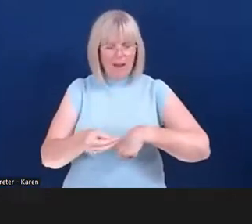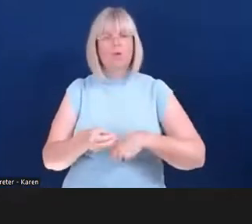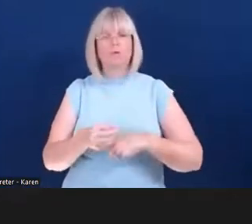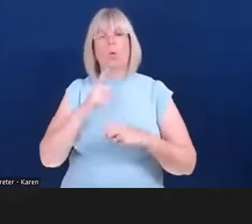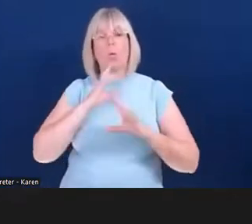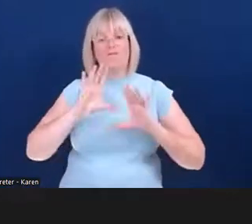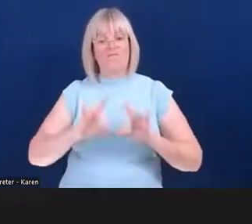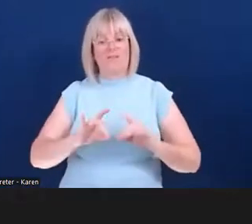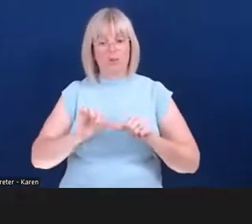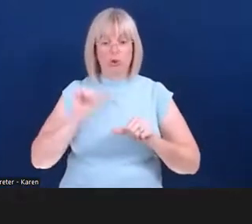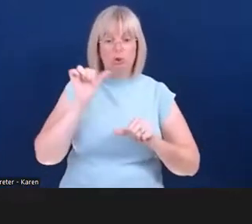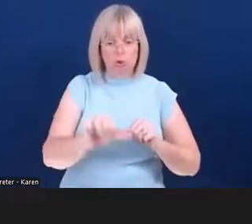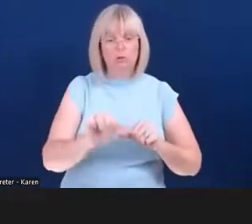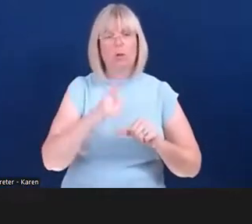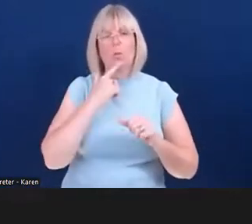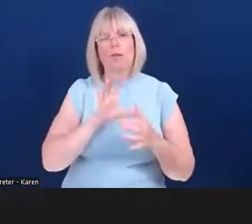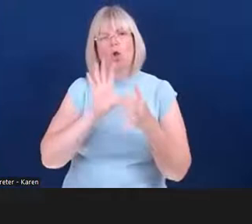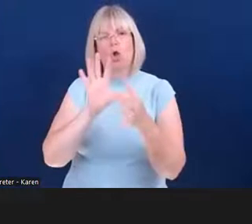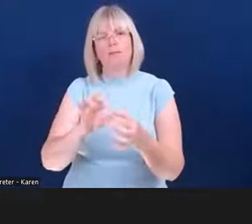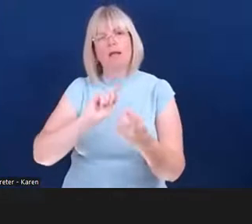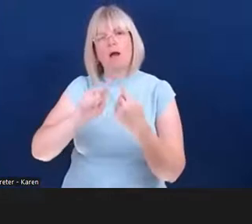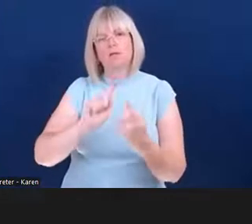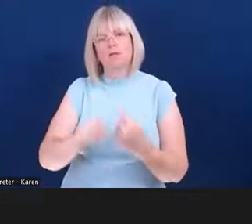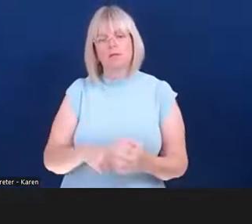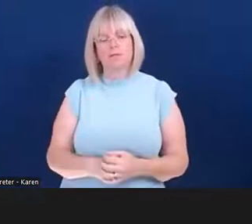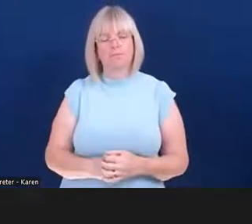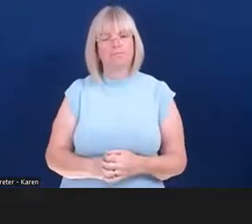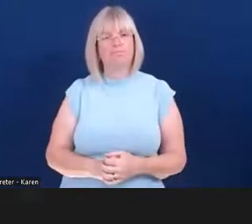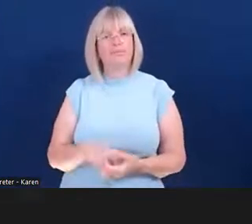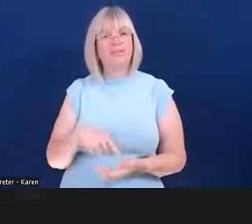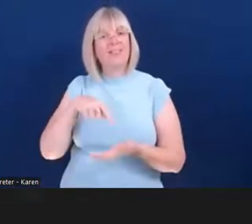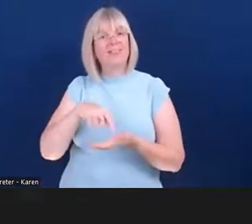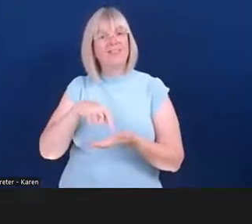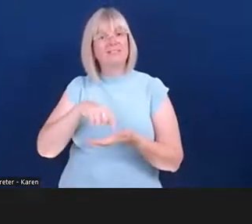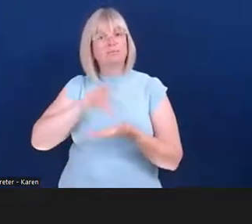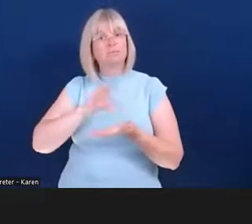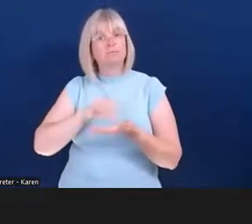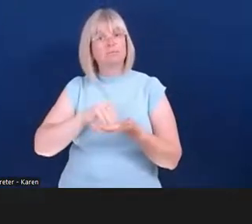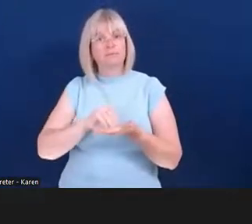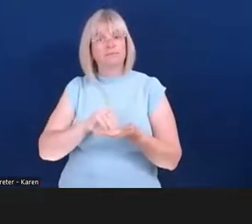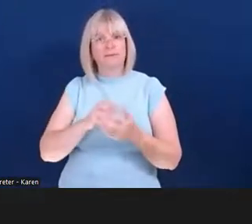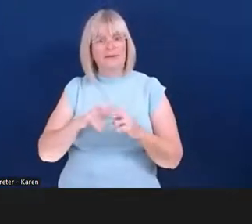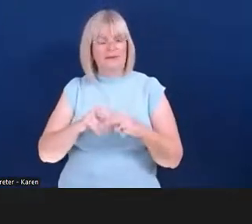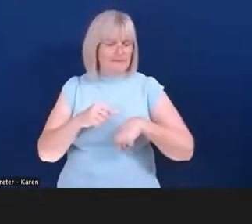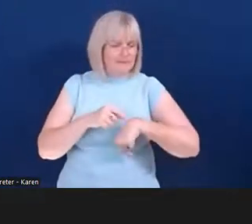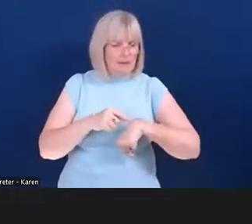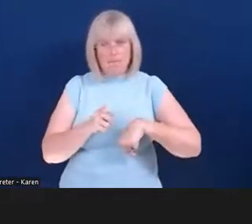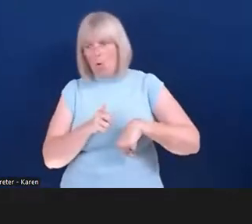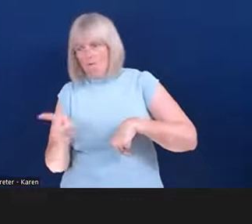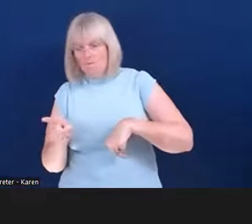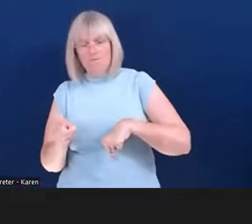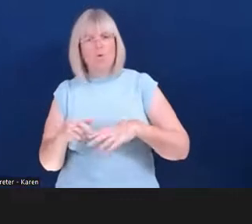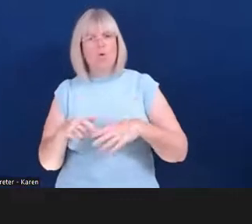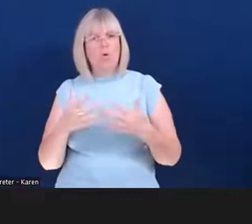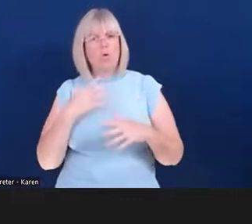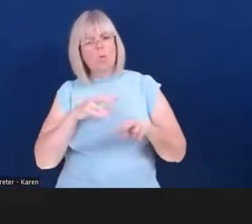is being recorded. So if you can't stay for the whole duration, don't worry. If you want to catch up later, don't worry.